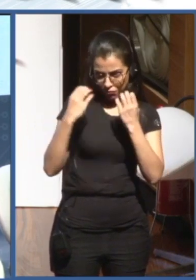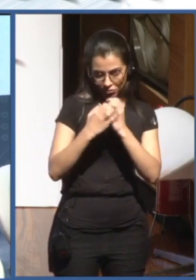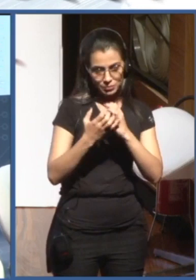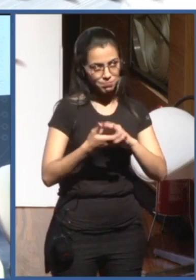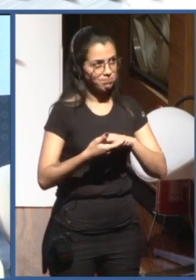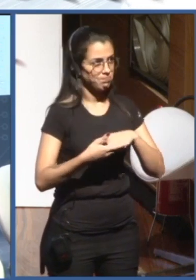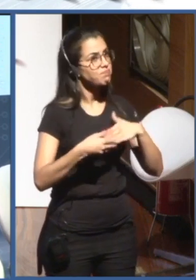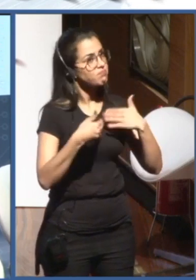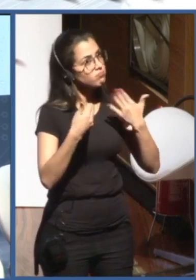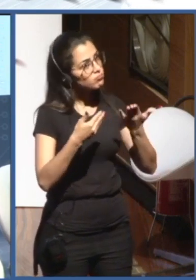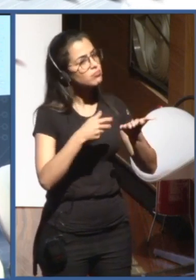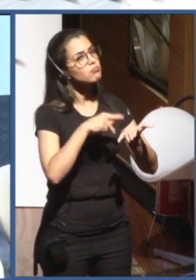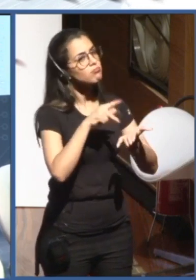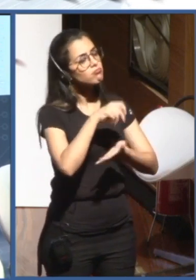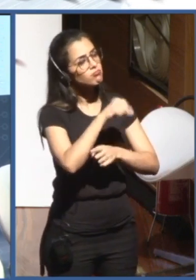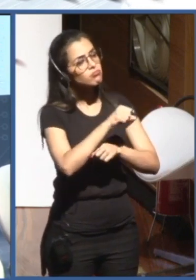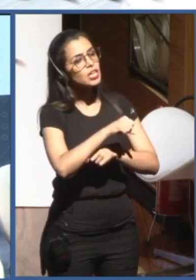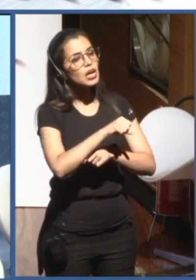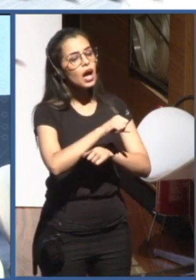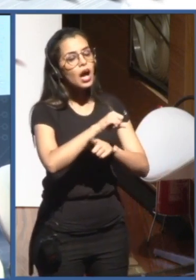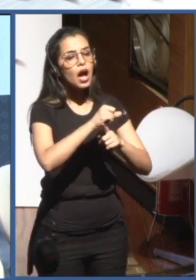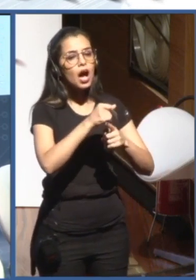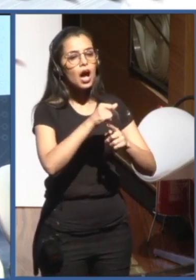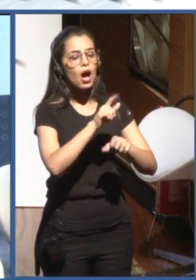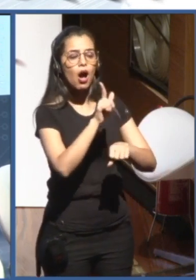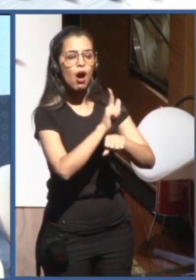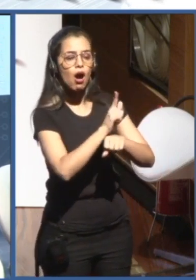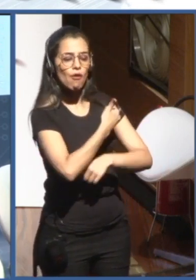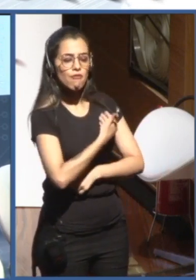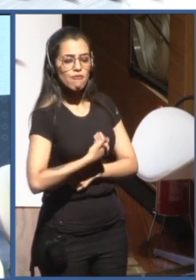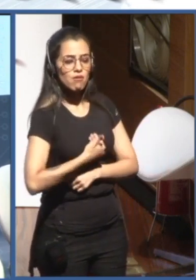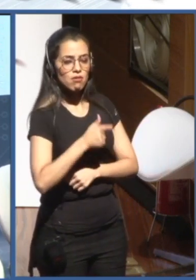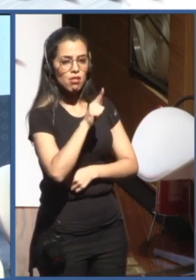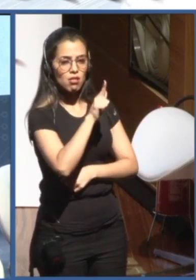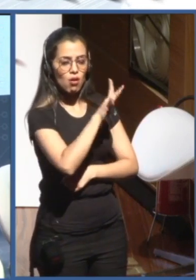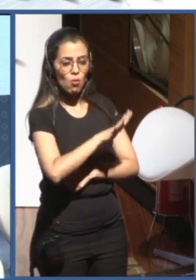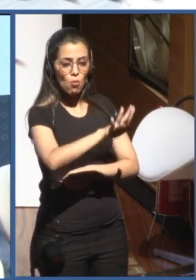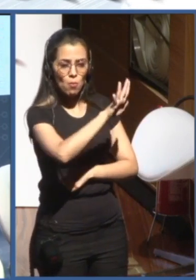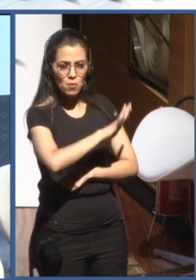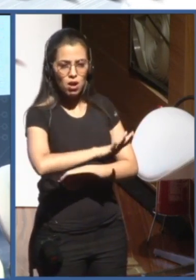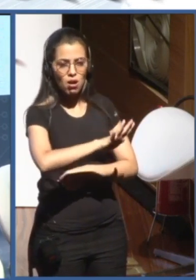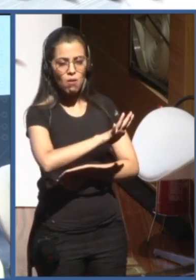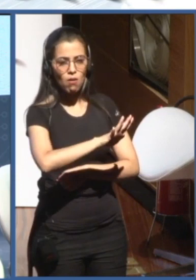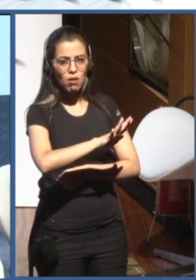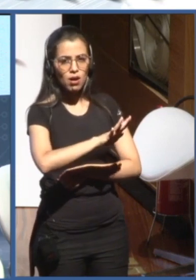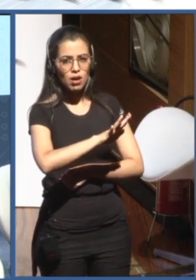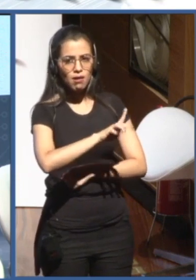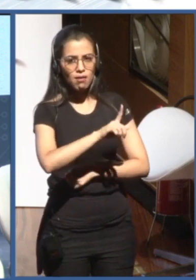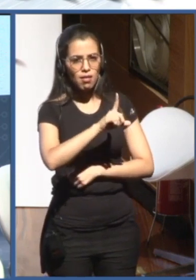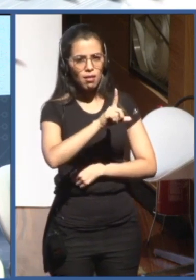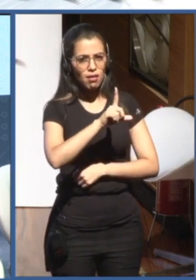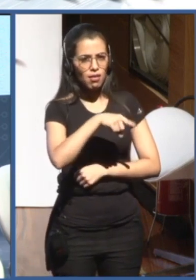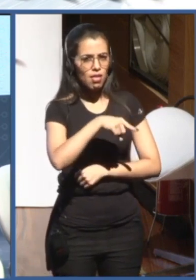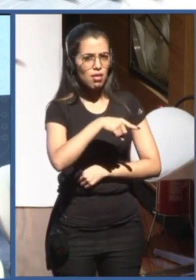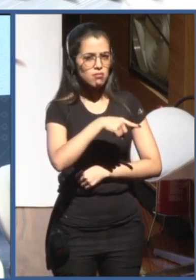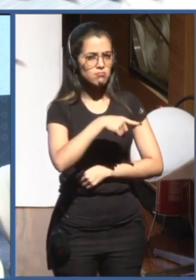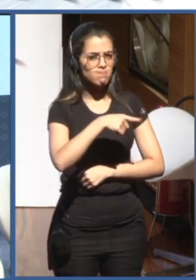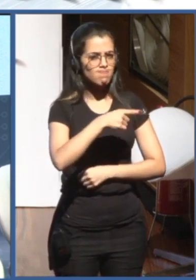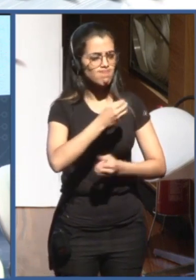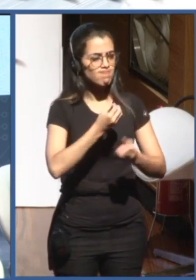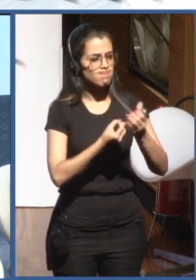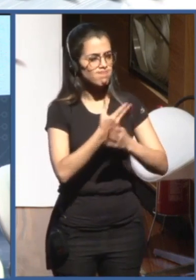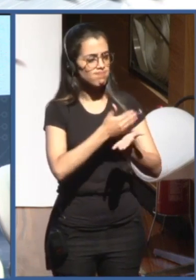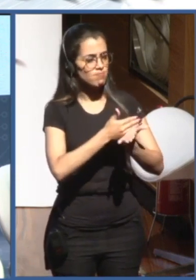Governance of AI Roundtable is one of the pioneer initiatives to bring together different stakeholders from other worlds, from different disciplines. It was held